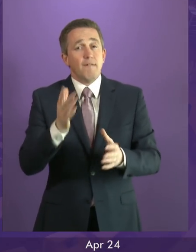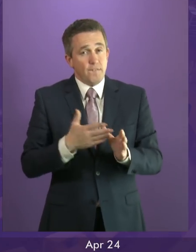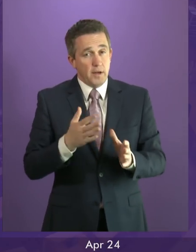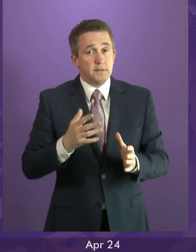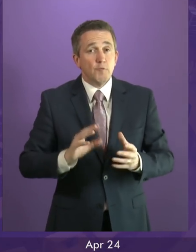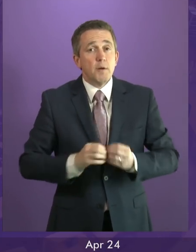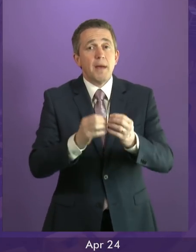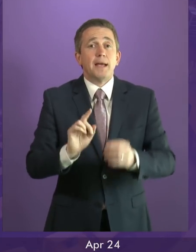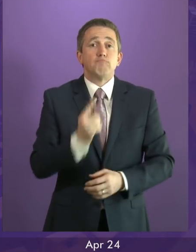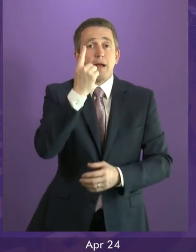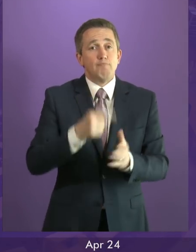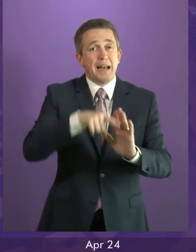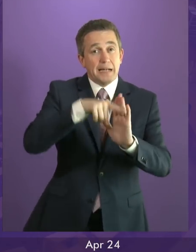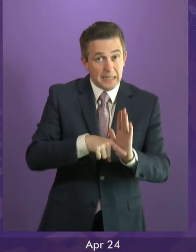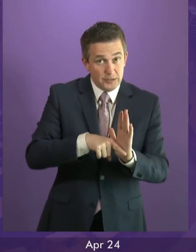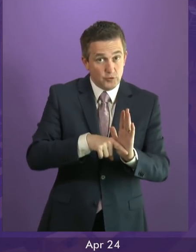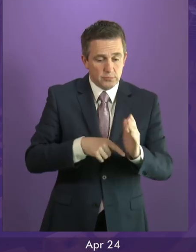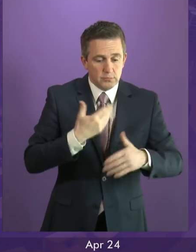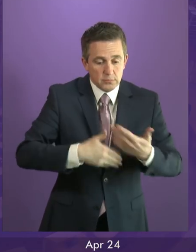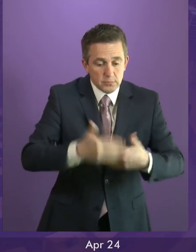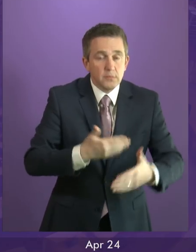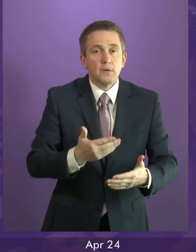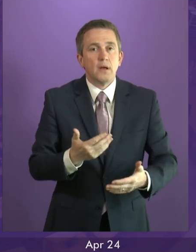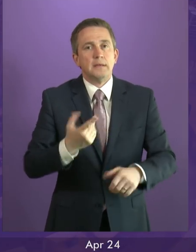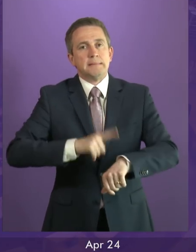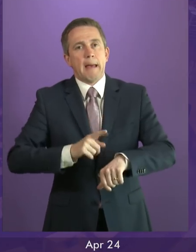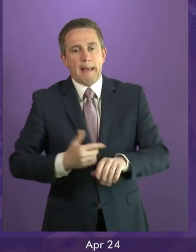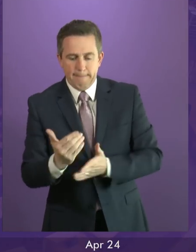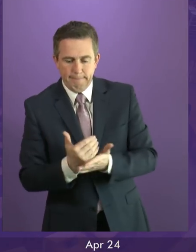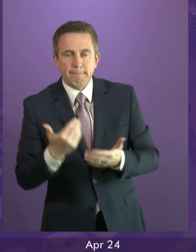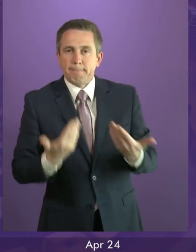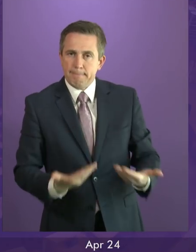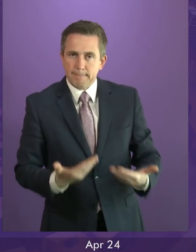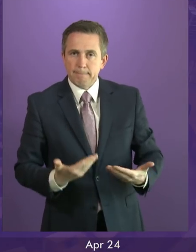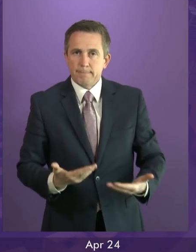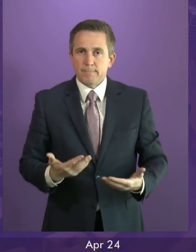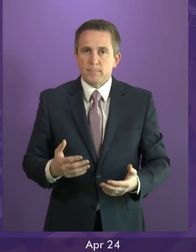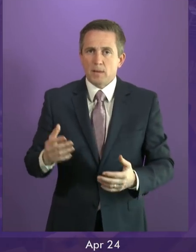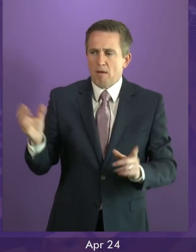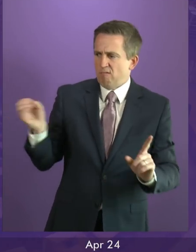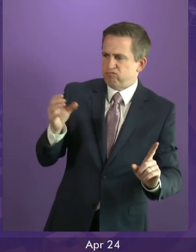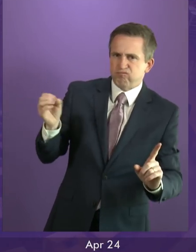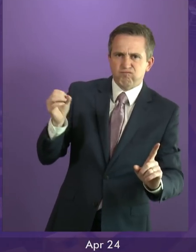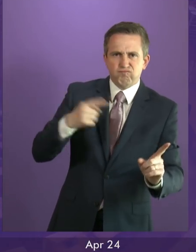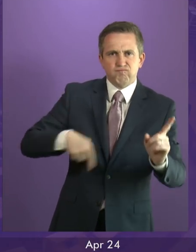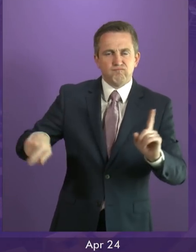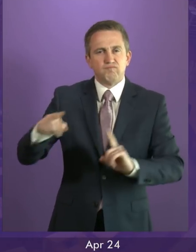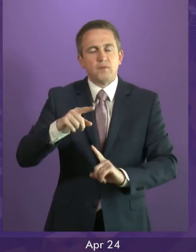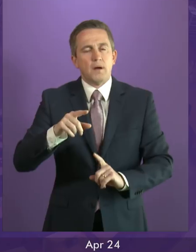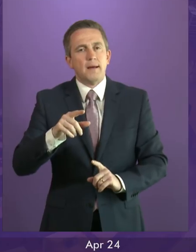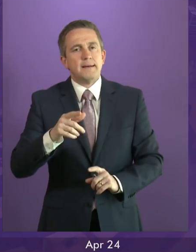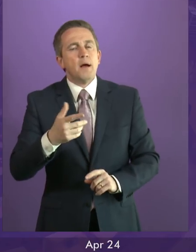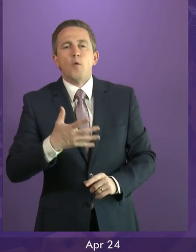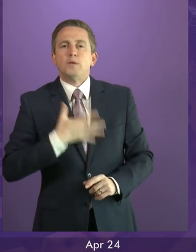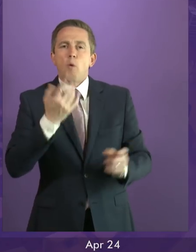first, we won't squander valuable time now in a standoff with a